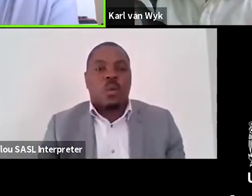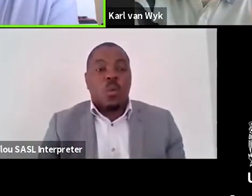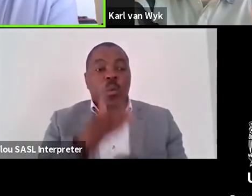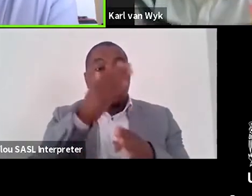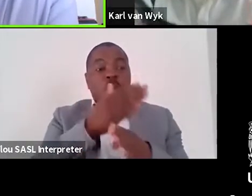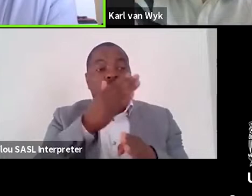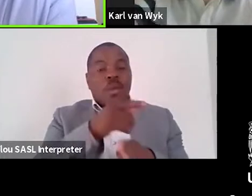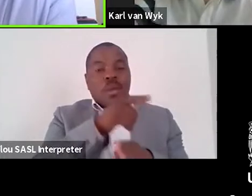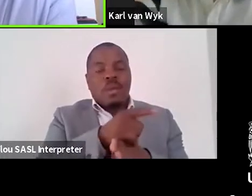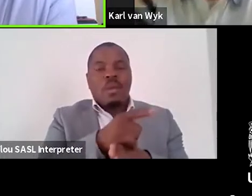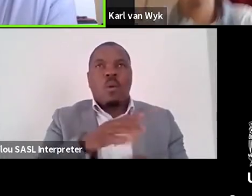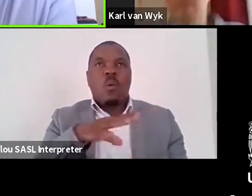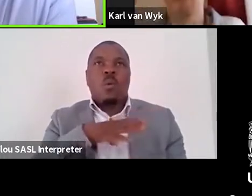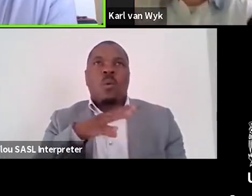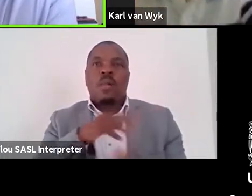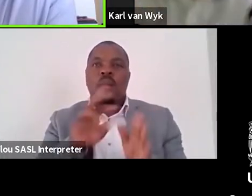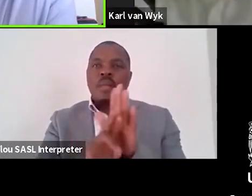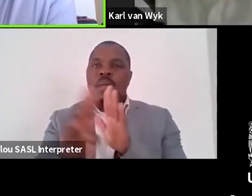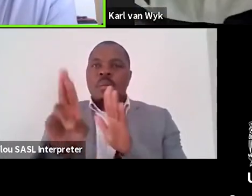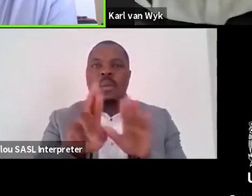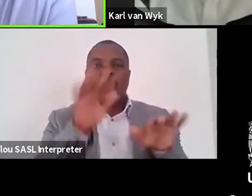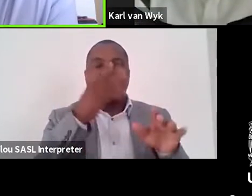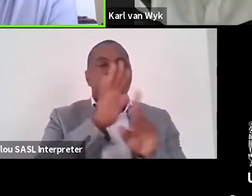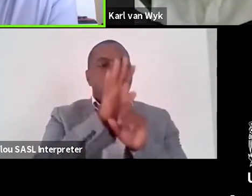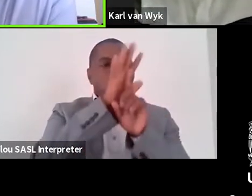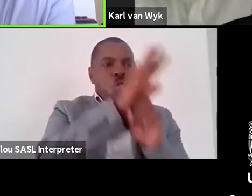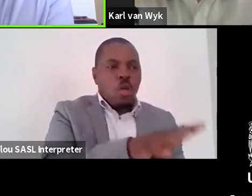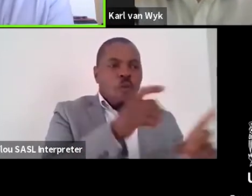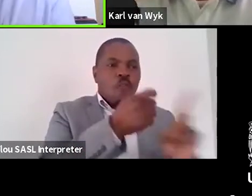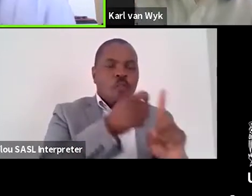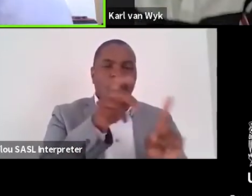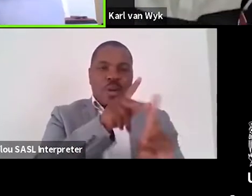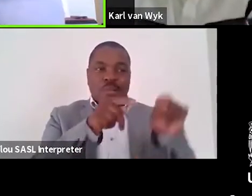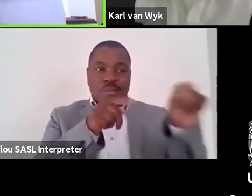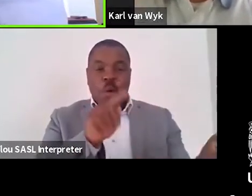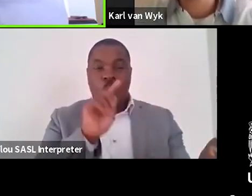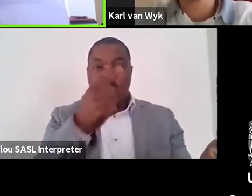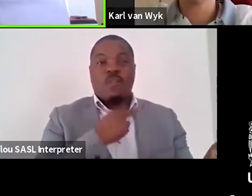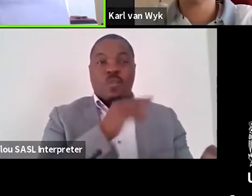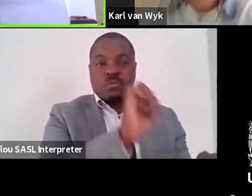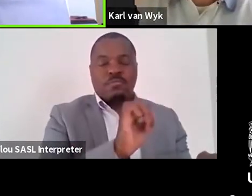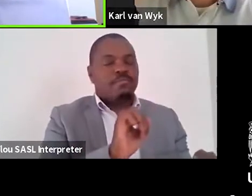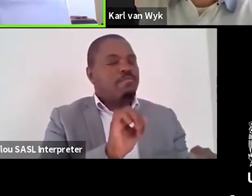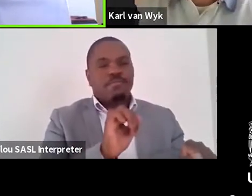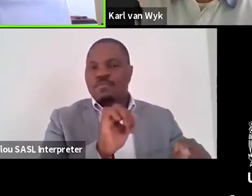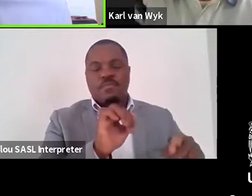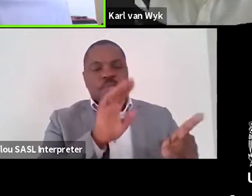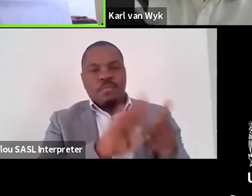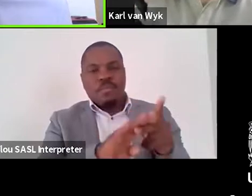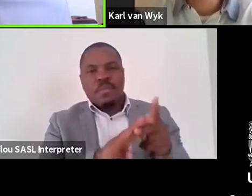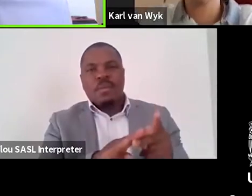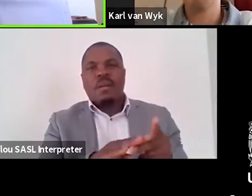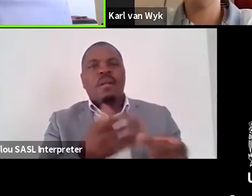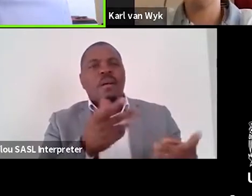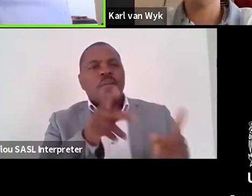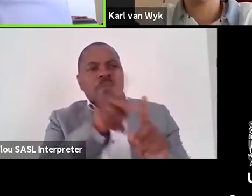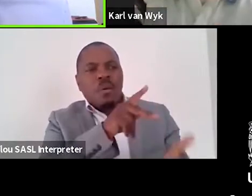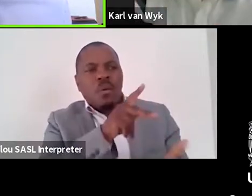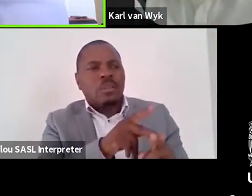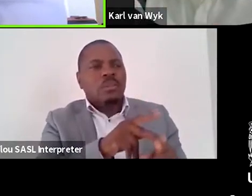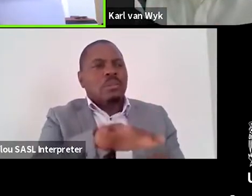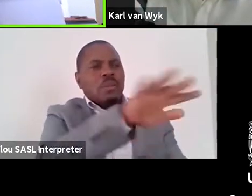not only with representing the victims of violence, they reflect upon the condition on which such violence was made.